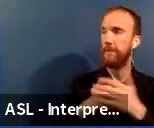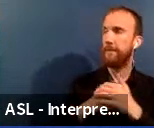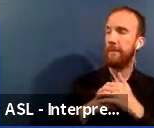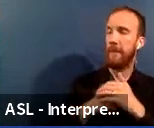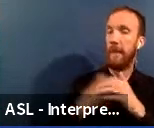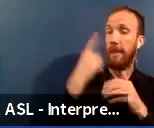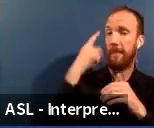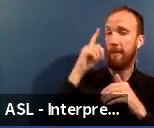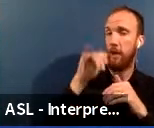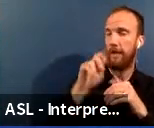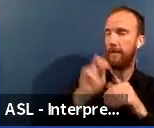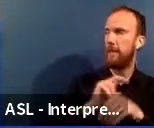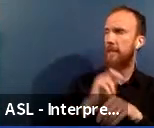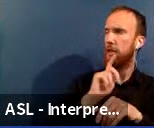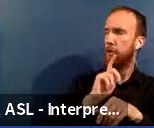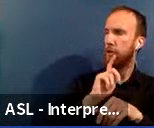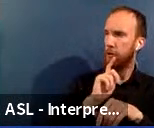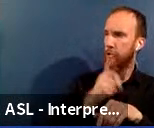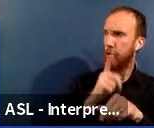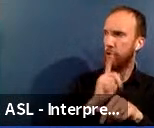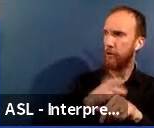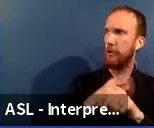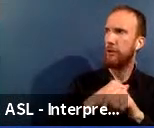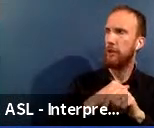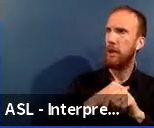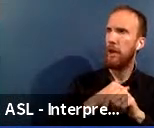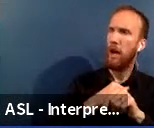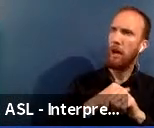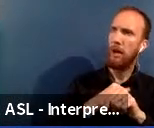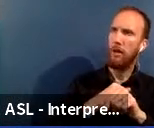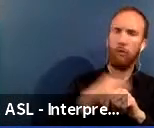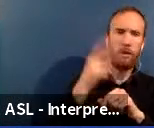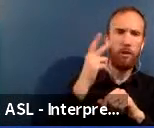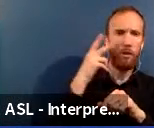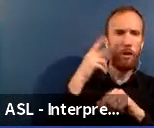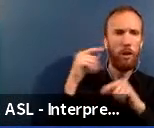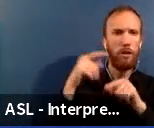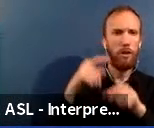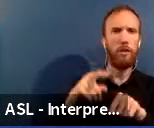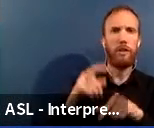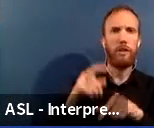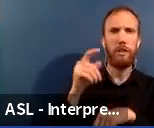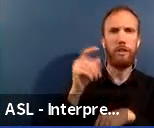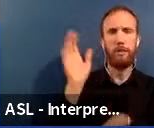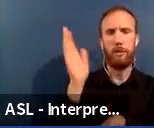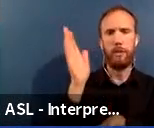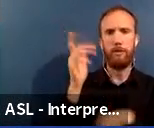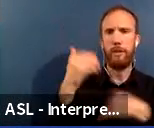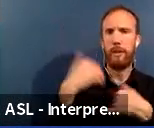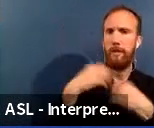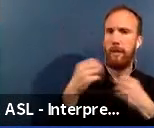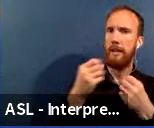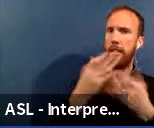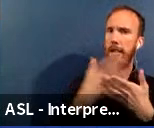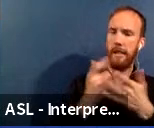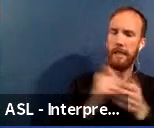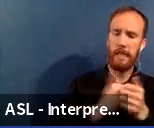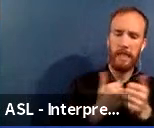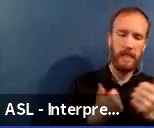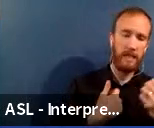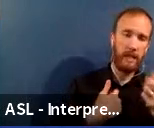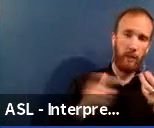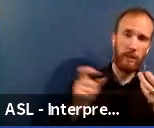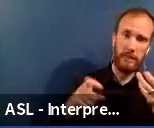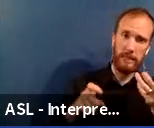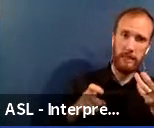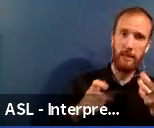Uh, sure. Um, so as you see in the presentation, we have a significant backlog of critical needs and funding is,